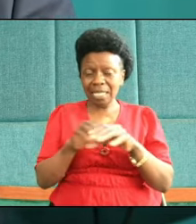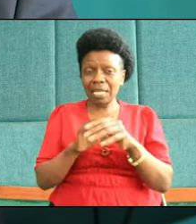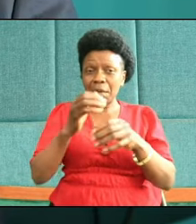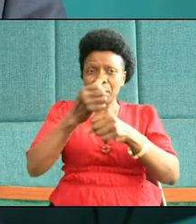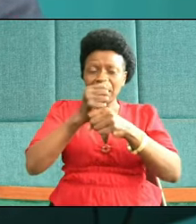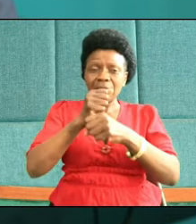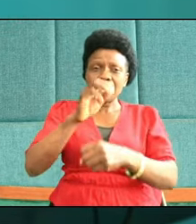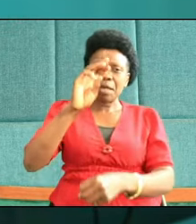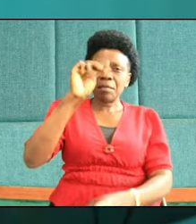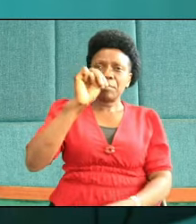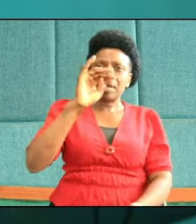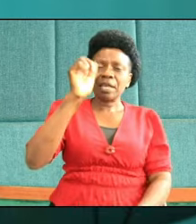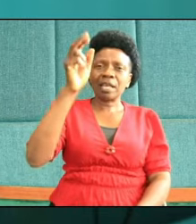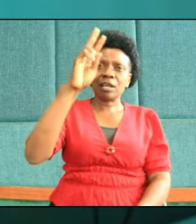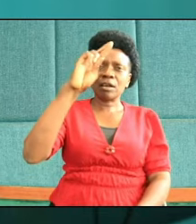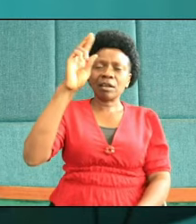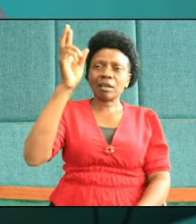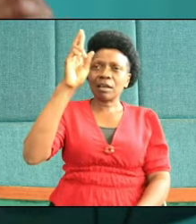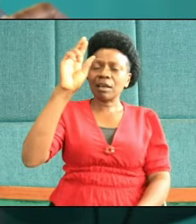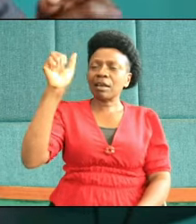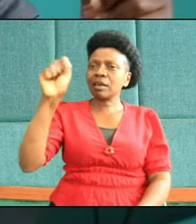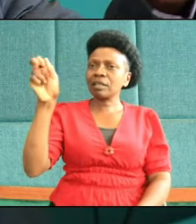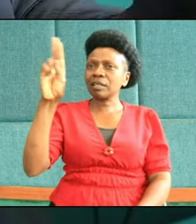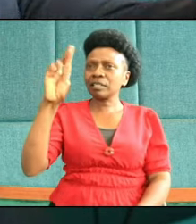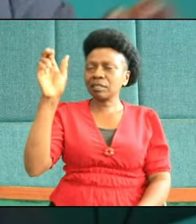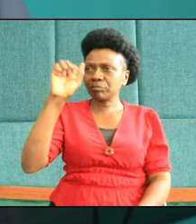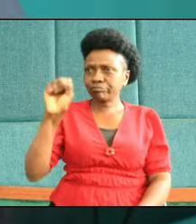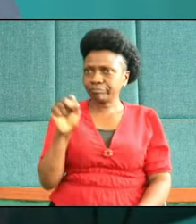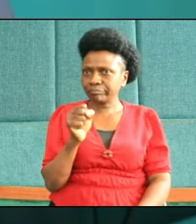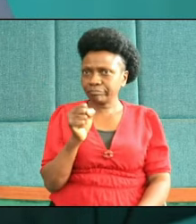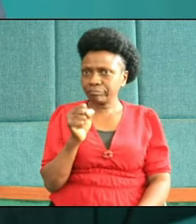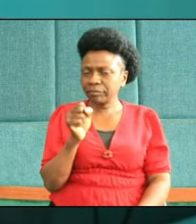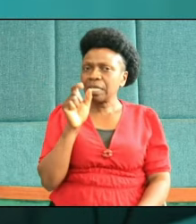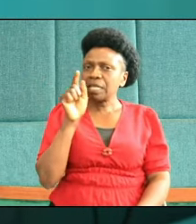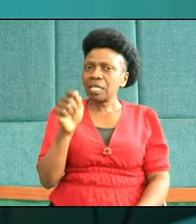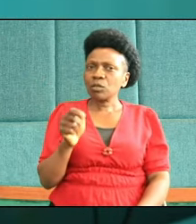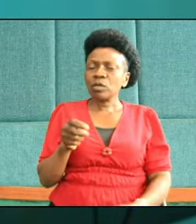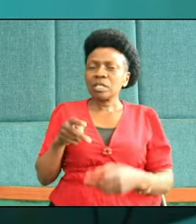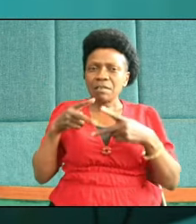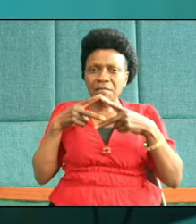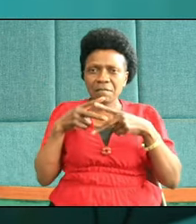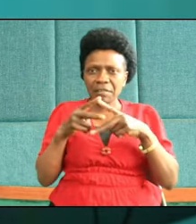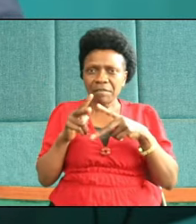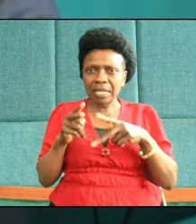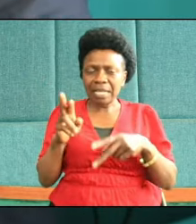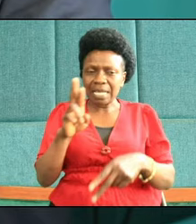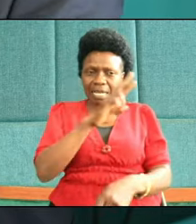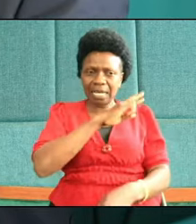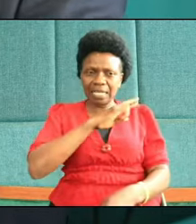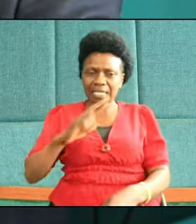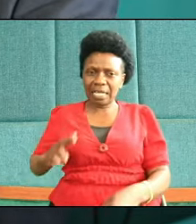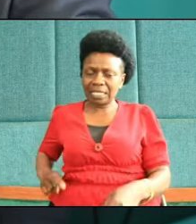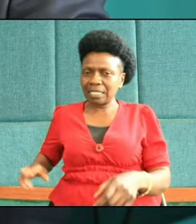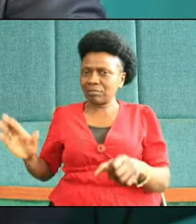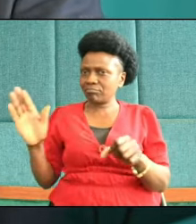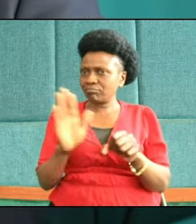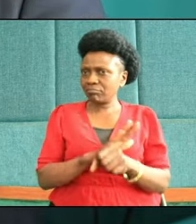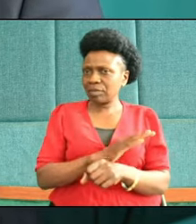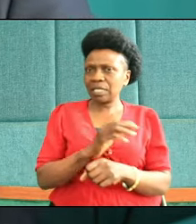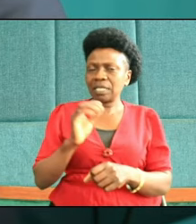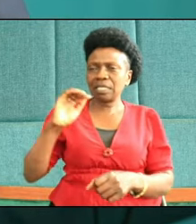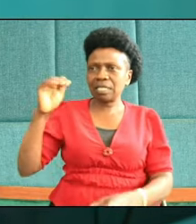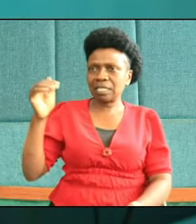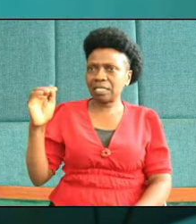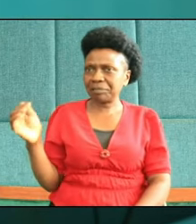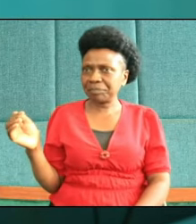Corinth was a very religious city. That's why, as we read in